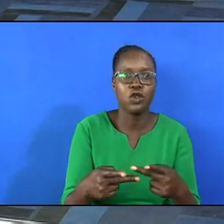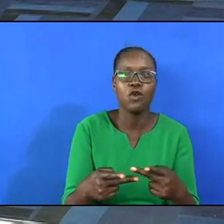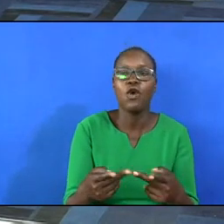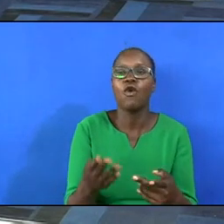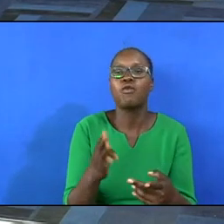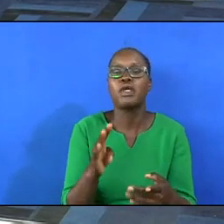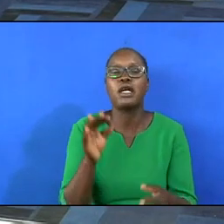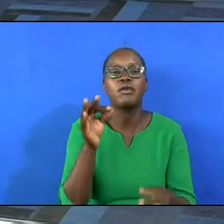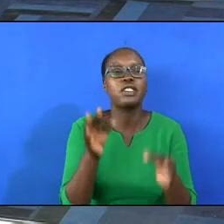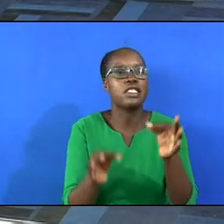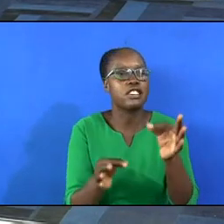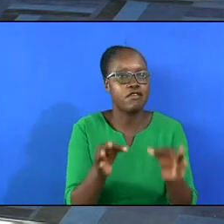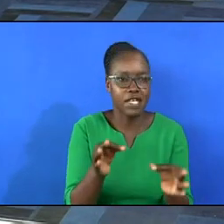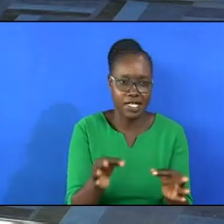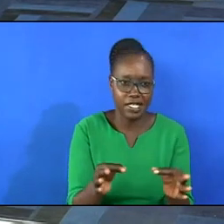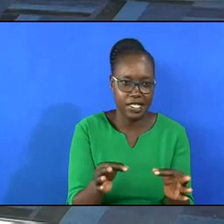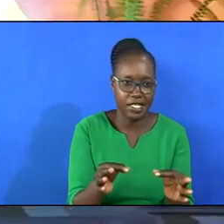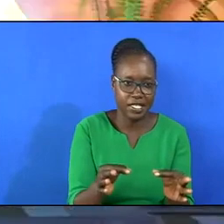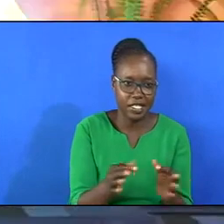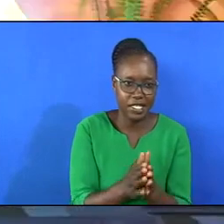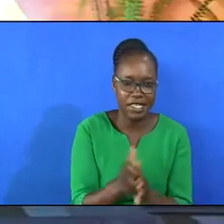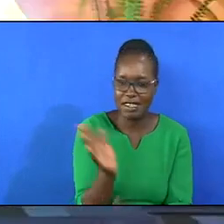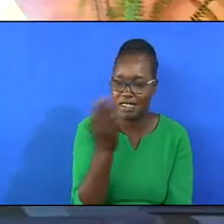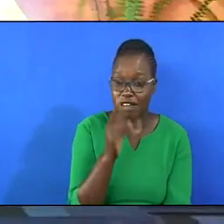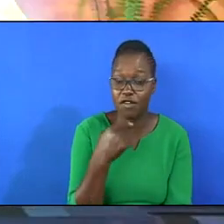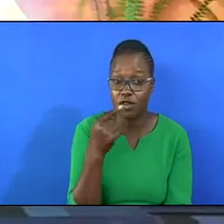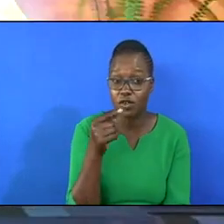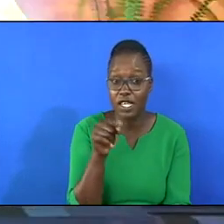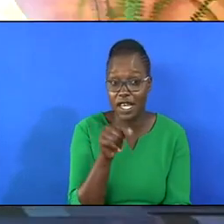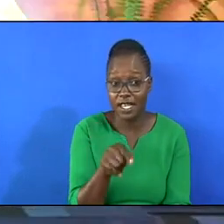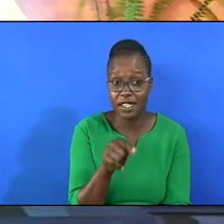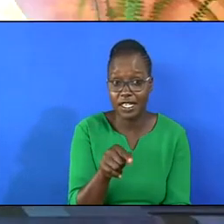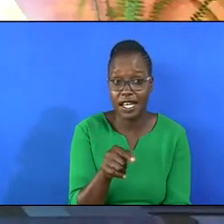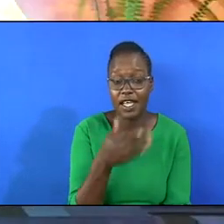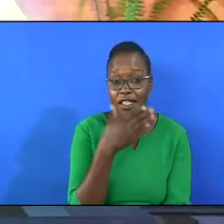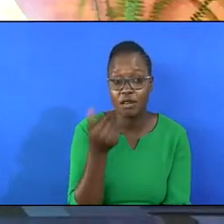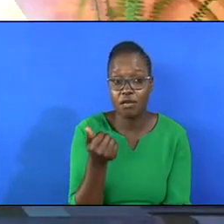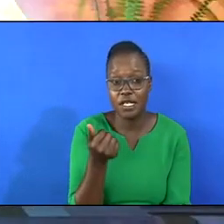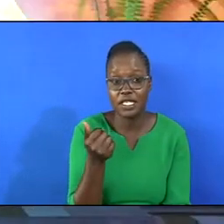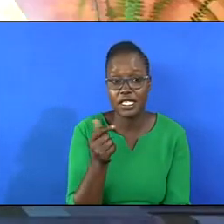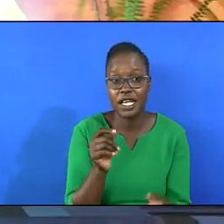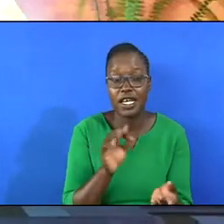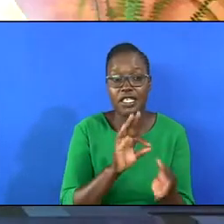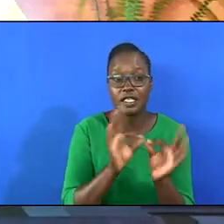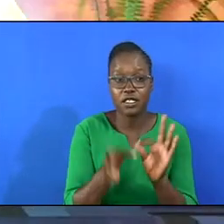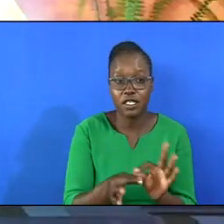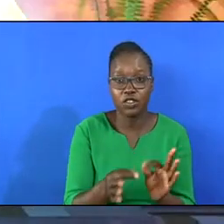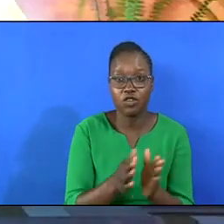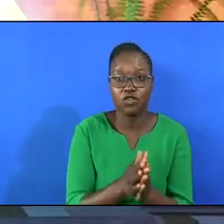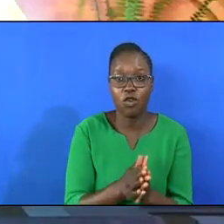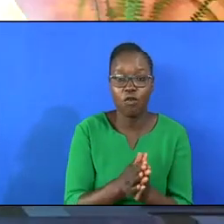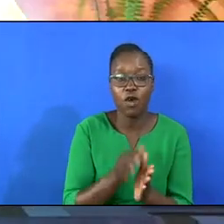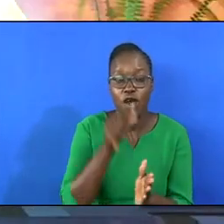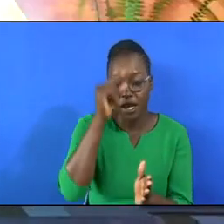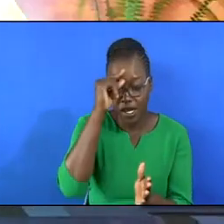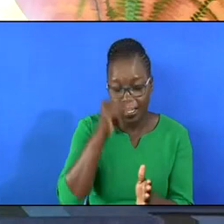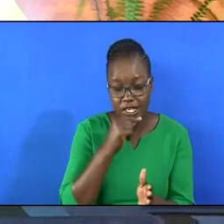justified. He never wrote like that. But the best translation from the Greek